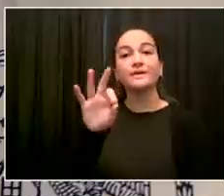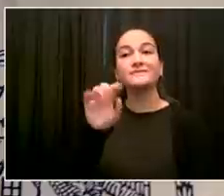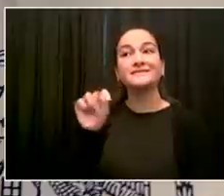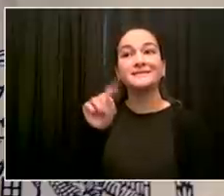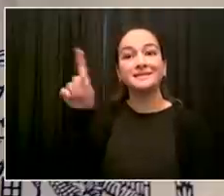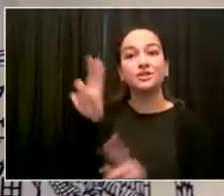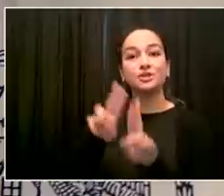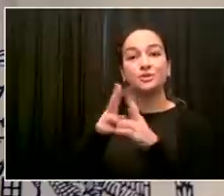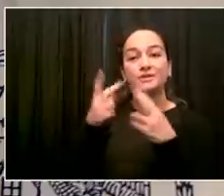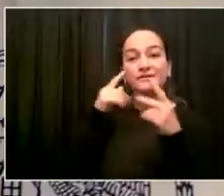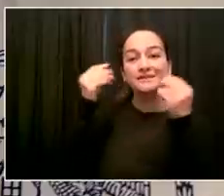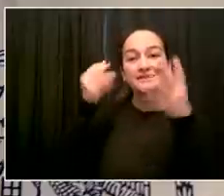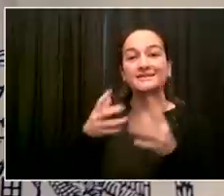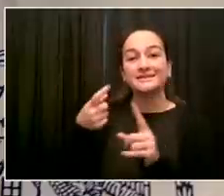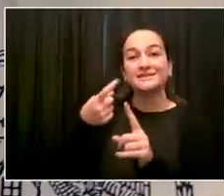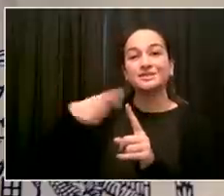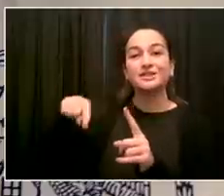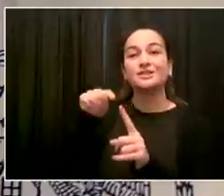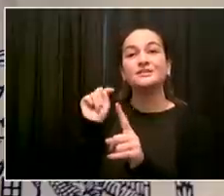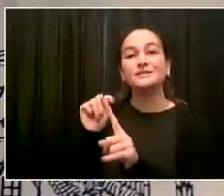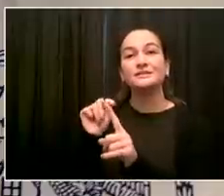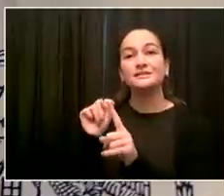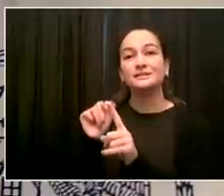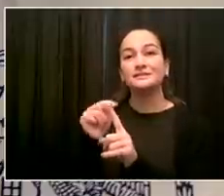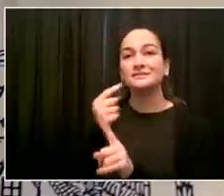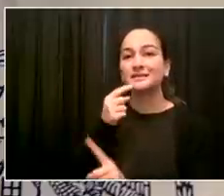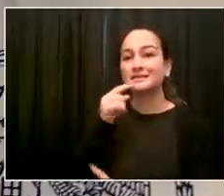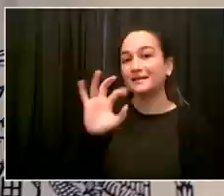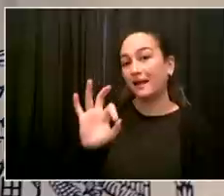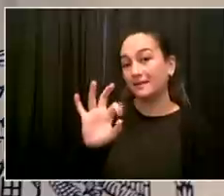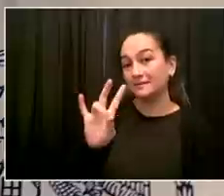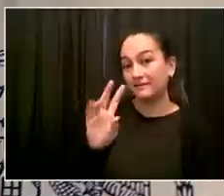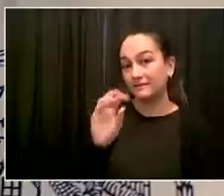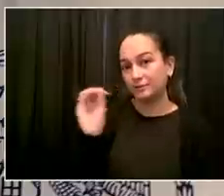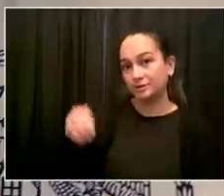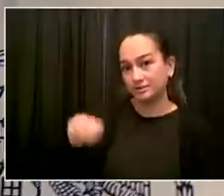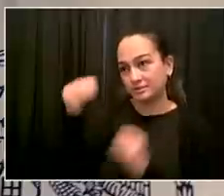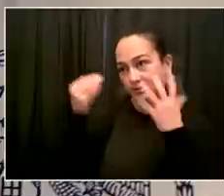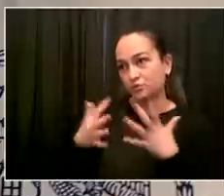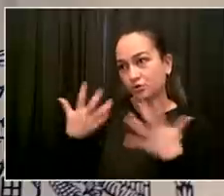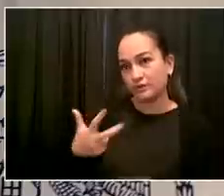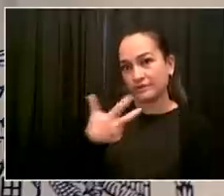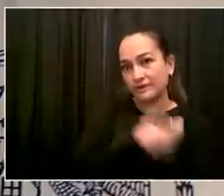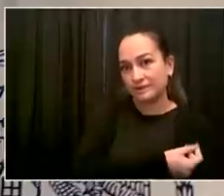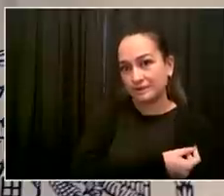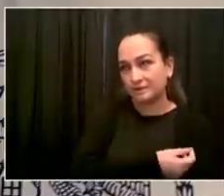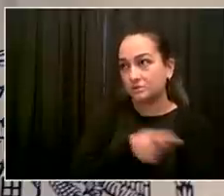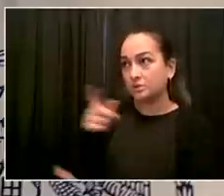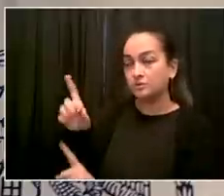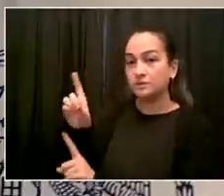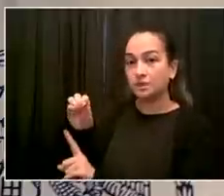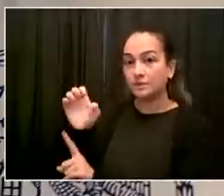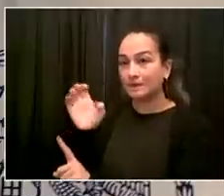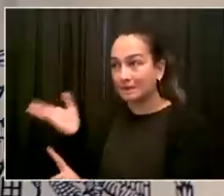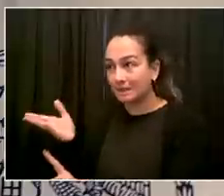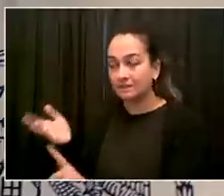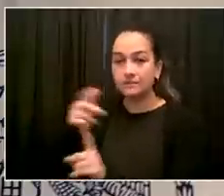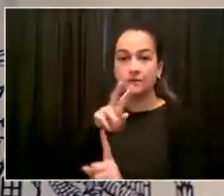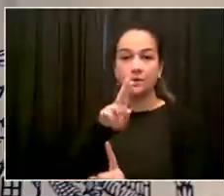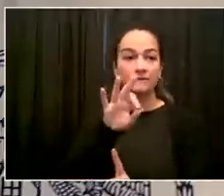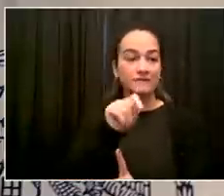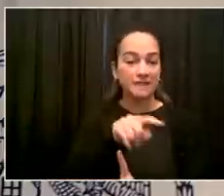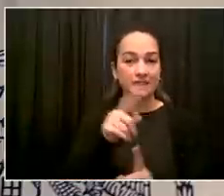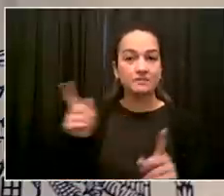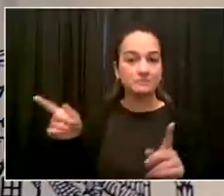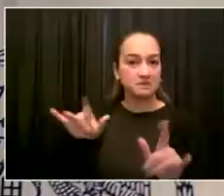I think the facts speak for themselves, Andrew. We're going to have the staffing we need, and the mandate has already worked because it's encouraged so many